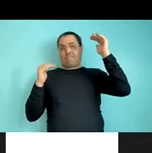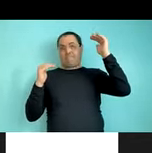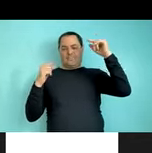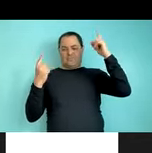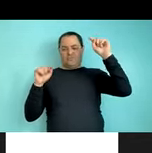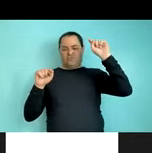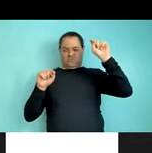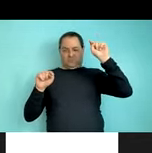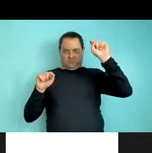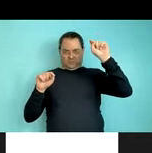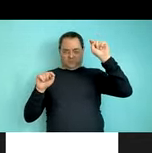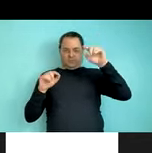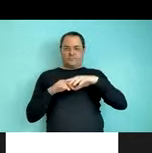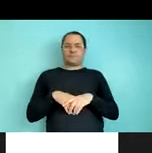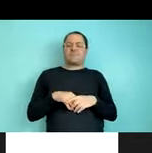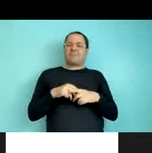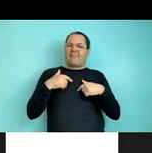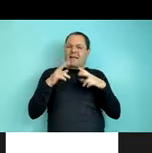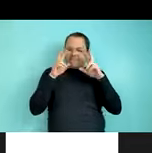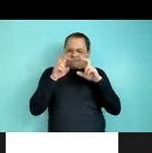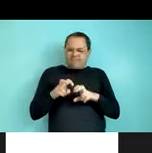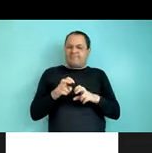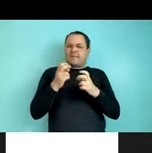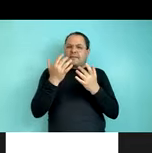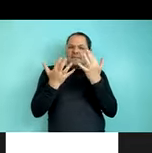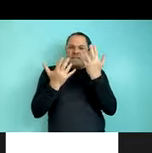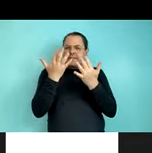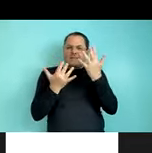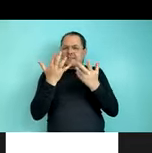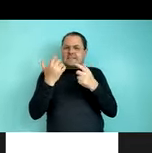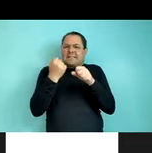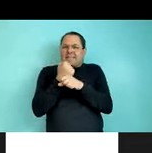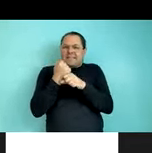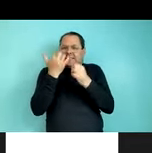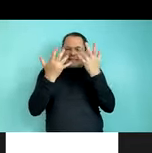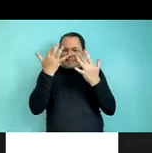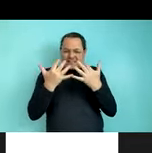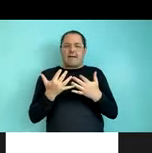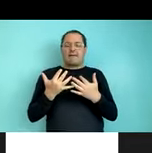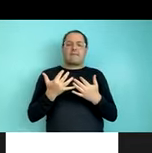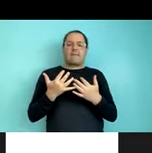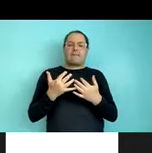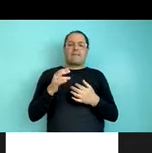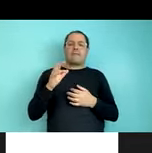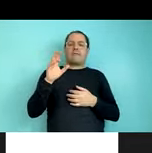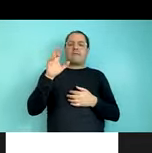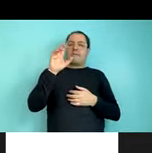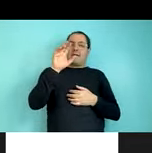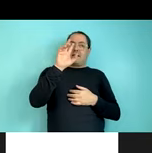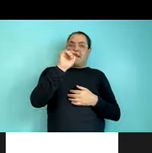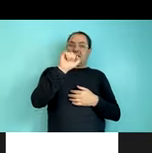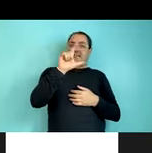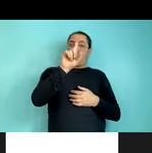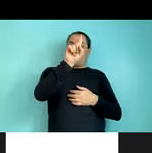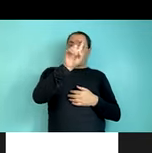cohorts. And our statistical analyses confirmed these. Statistically, we found no difference between our NSL groups, but we did find a